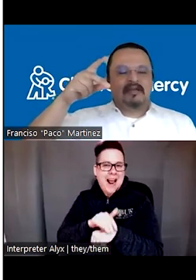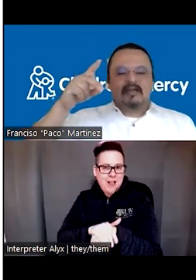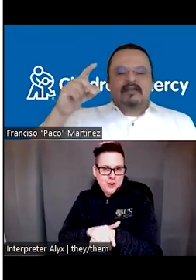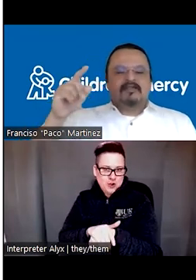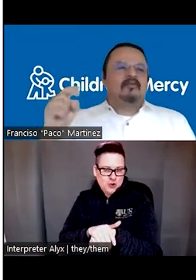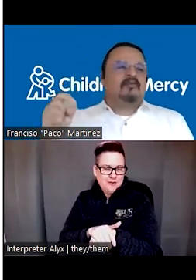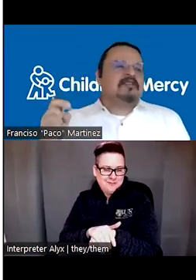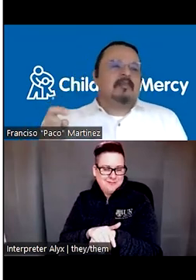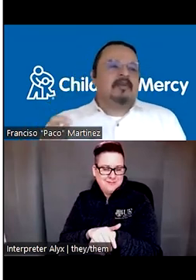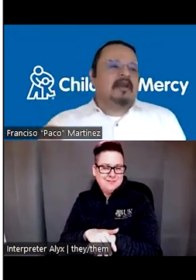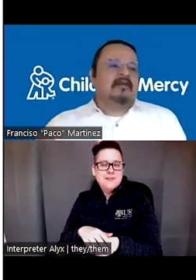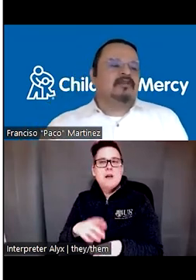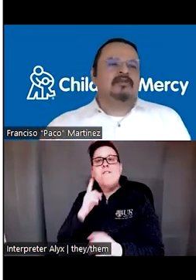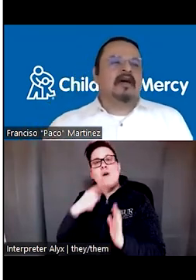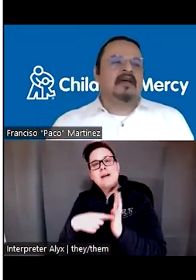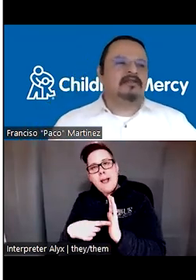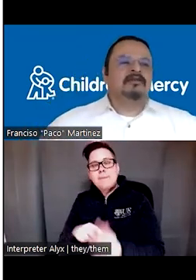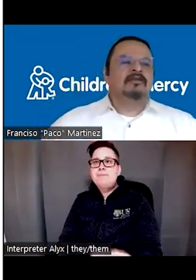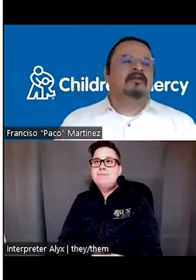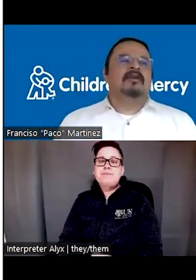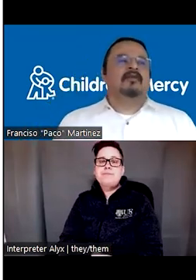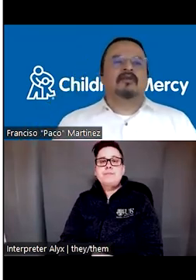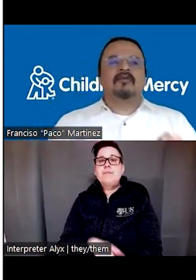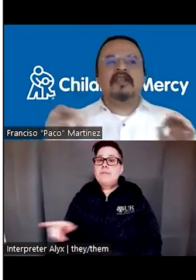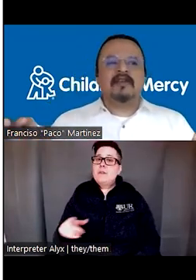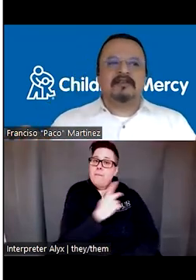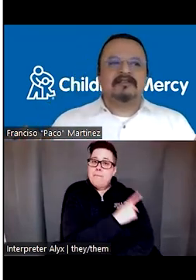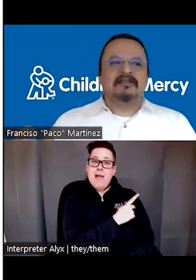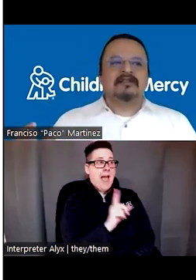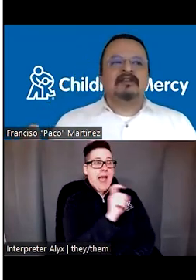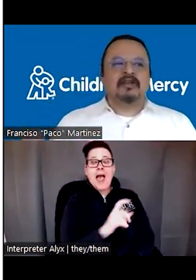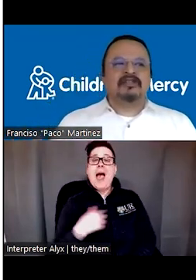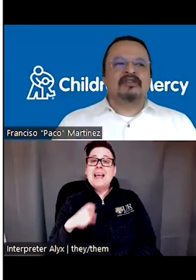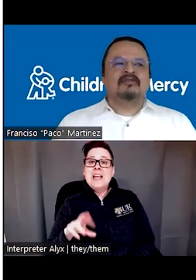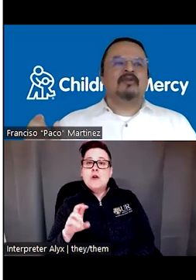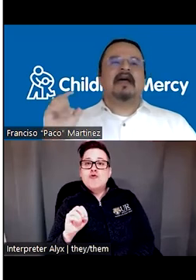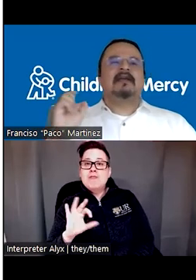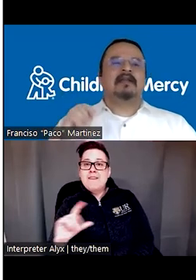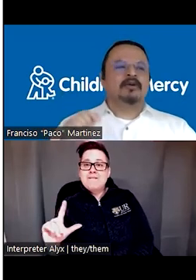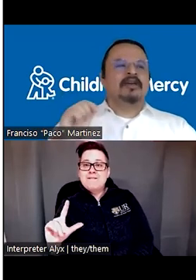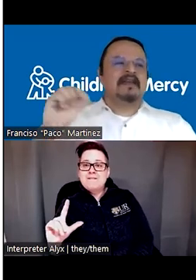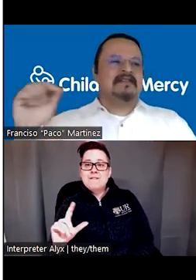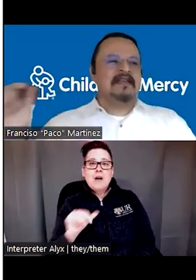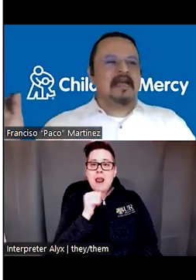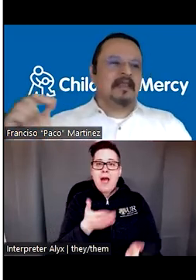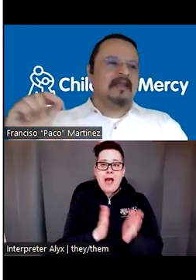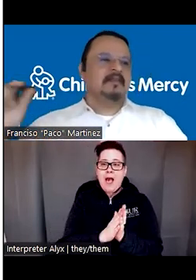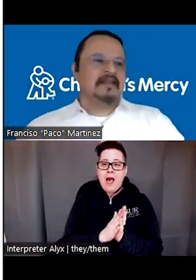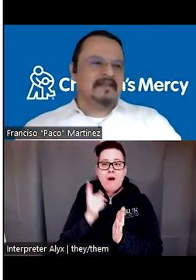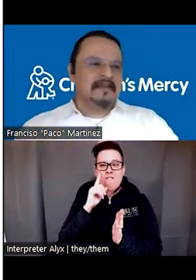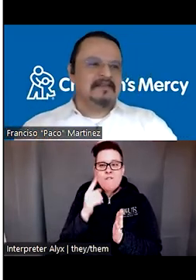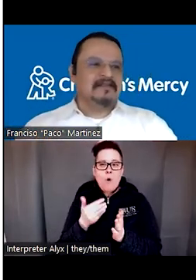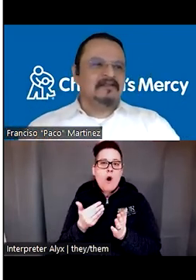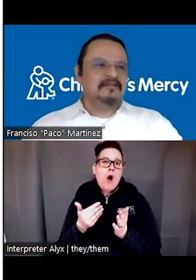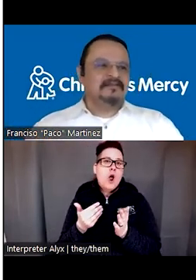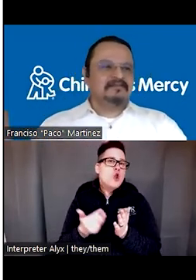Right. So for example, they are going to ask you for refills, not for a new receta de las